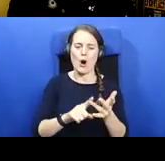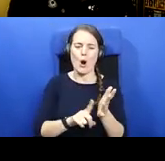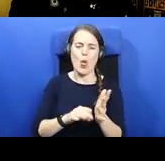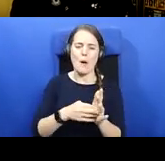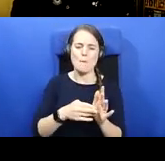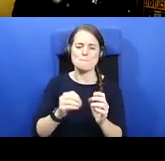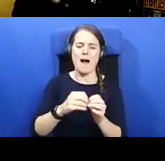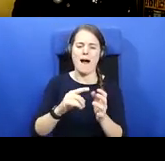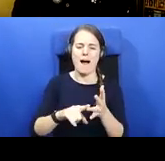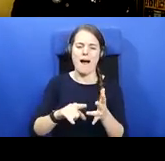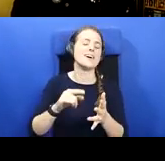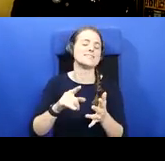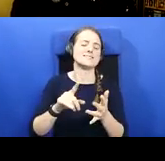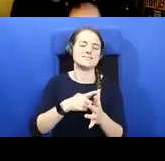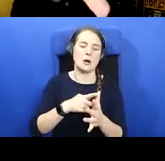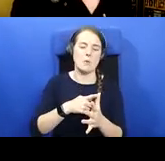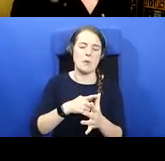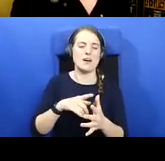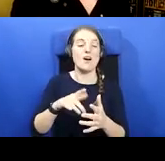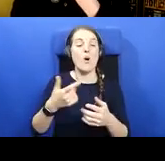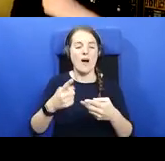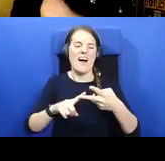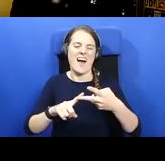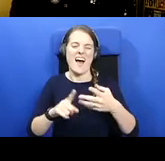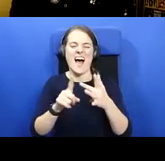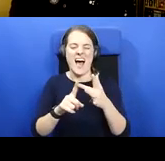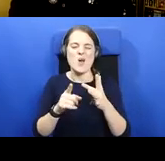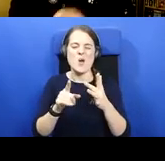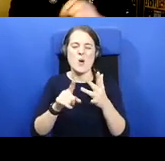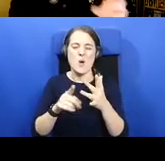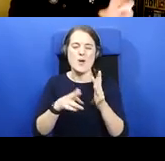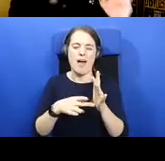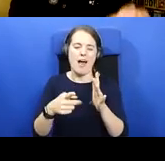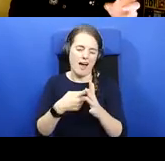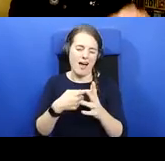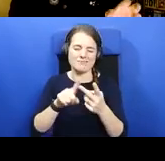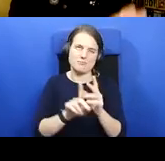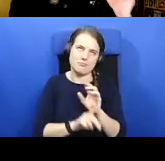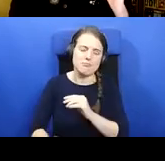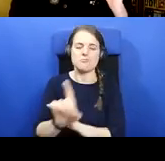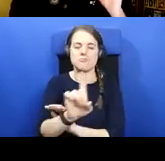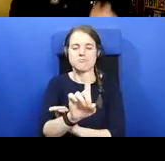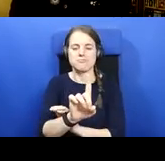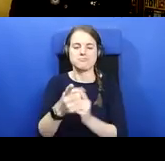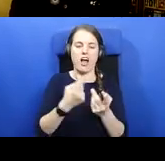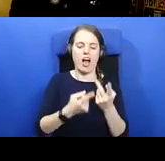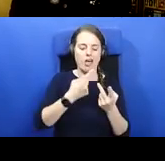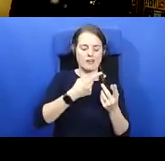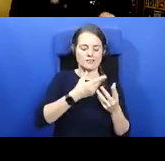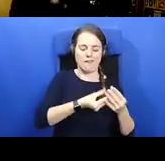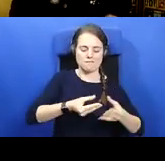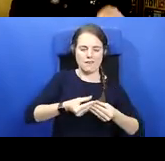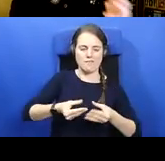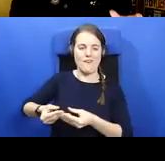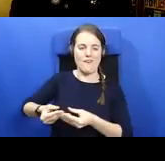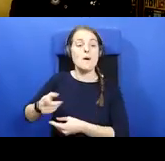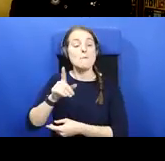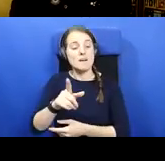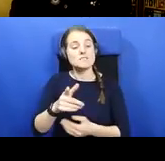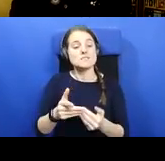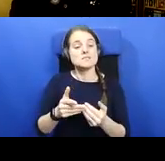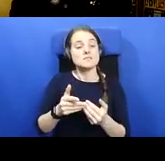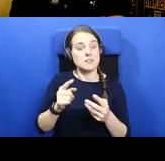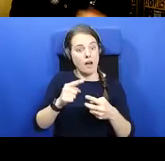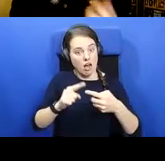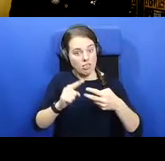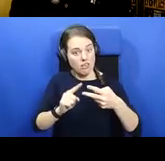Iona, the one which overshadows all of the others. But several other cults are well known in in Ireland